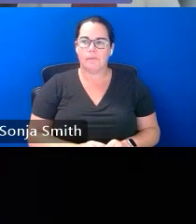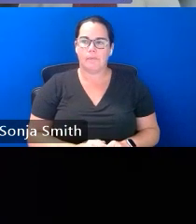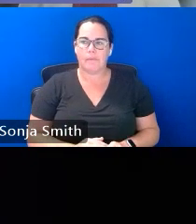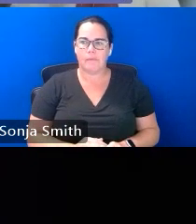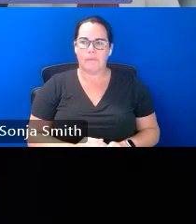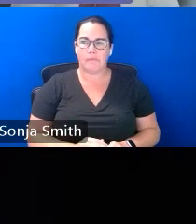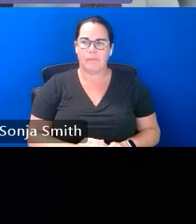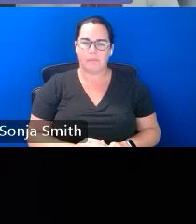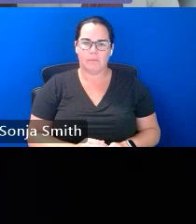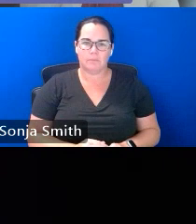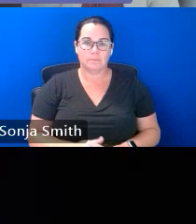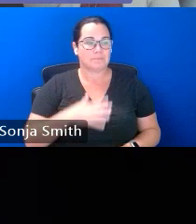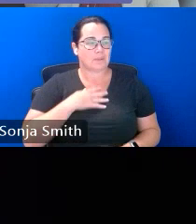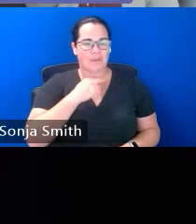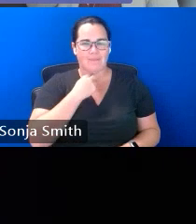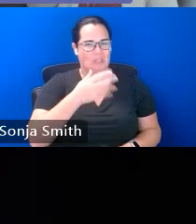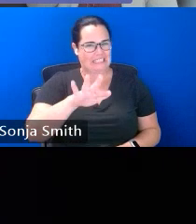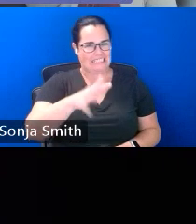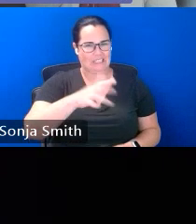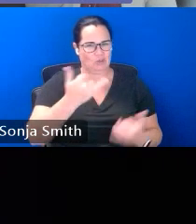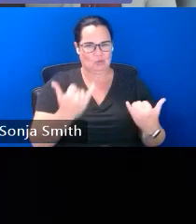my voice is failing me today i apologize